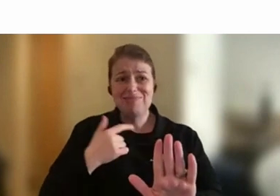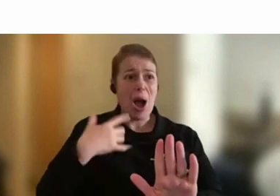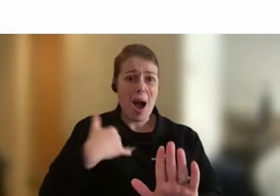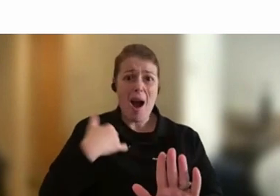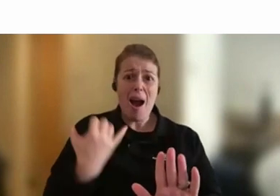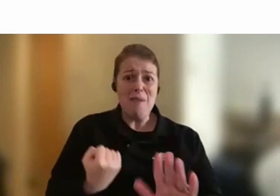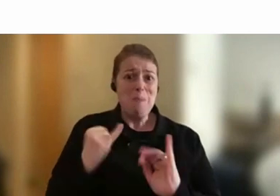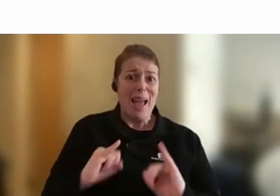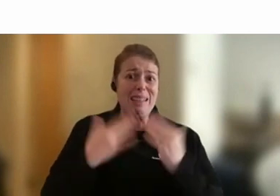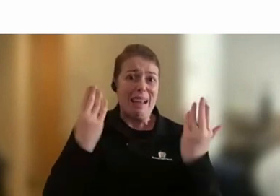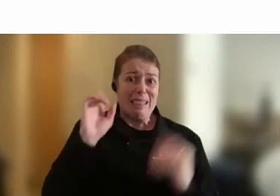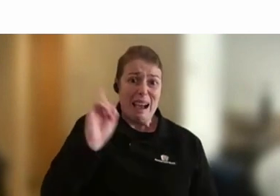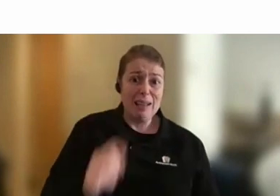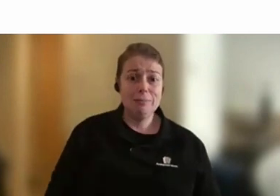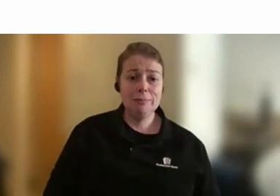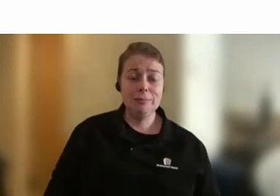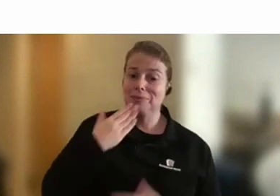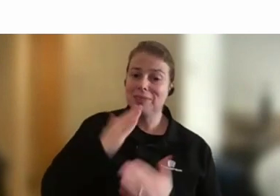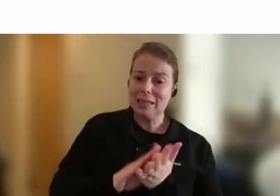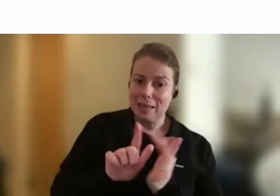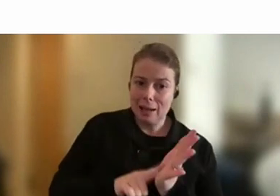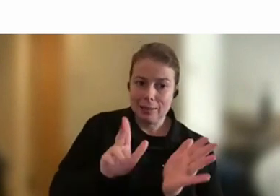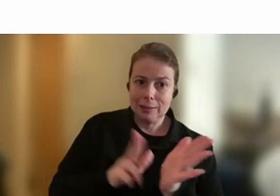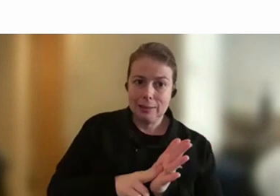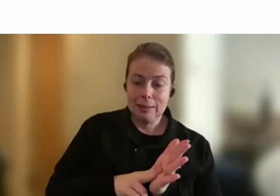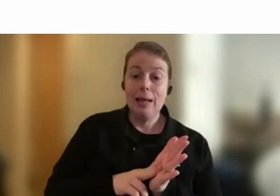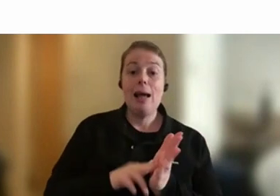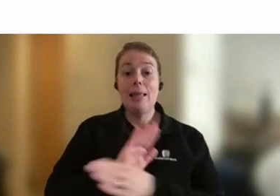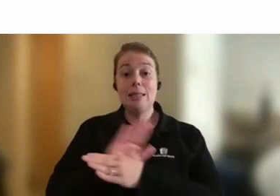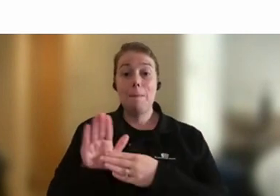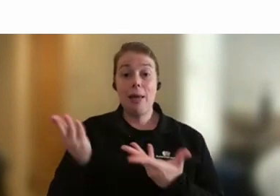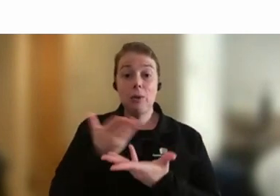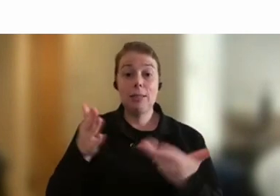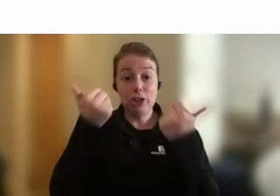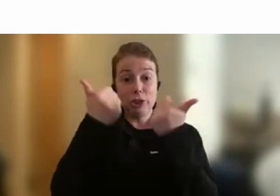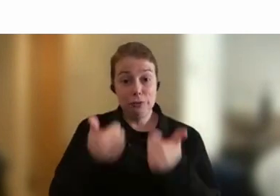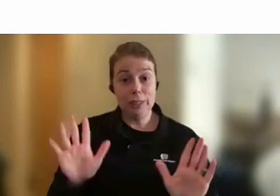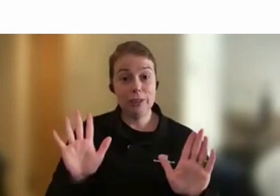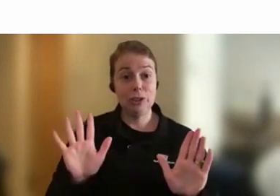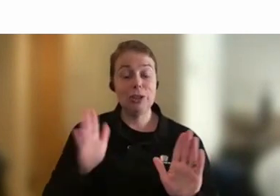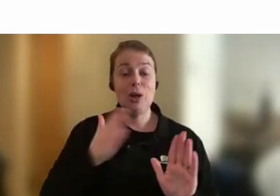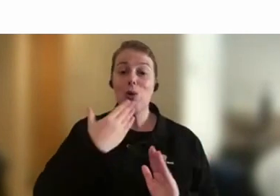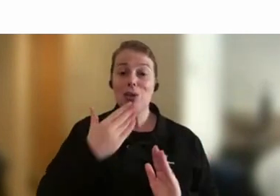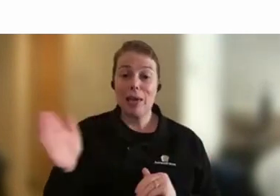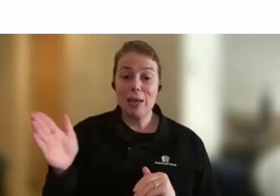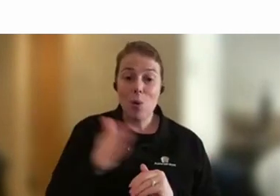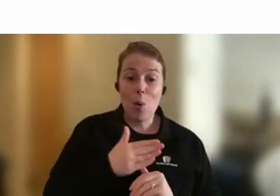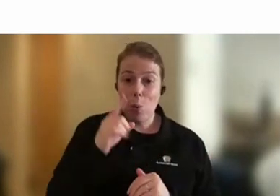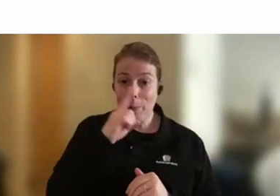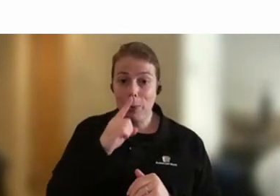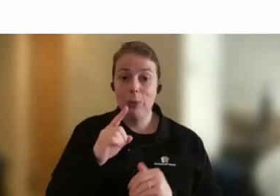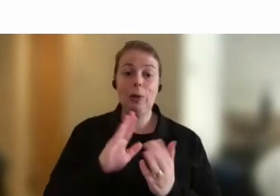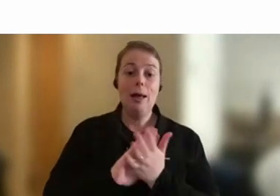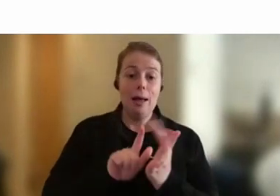Thanks, Helen. And that brings our panel discussion to a close. news. I would like to thank all of our speakers, Helen, Natalie